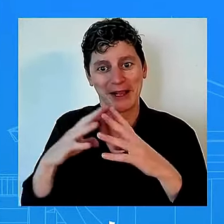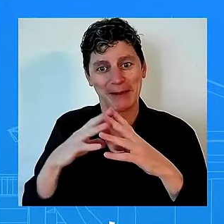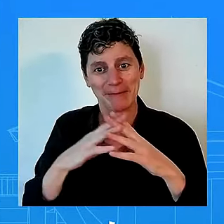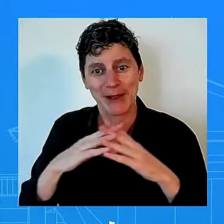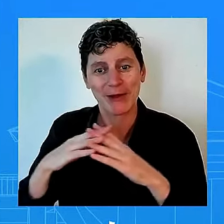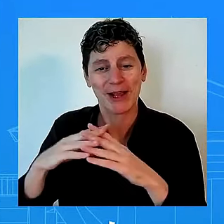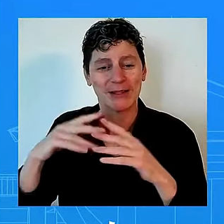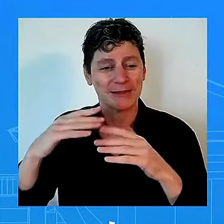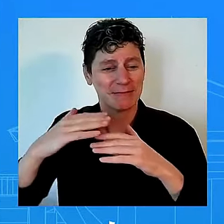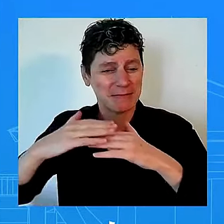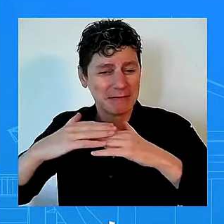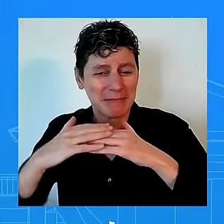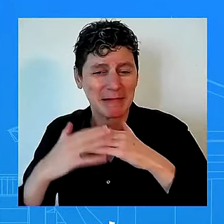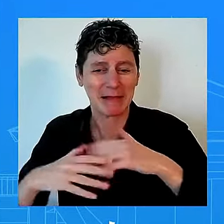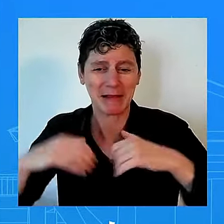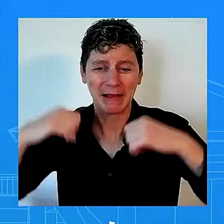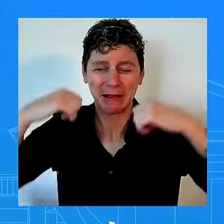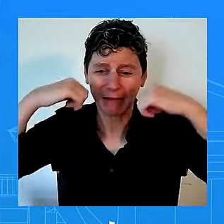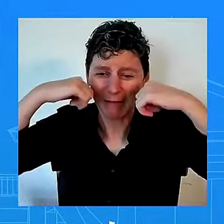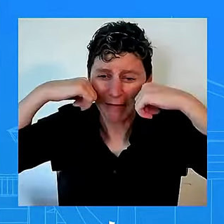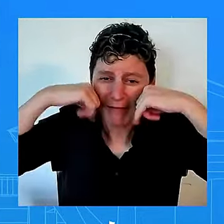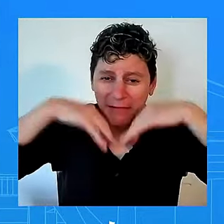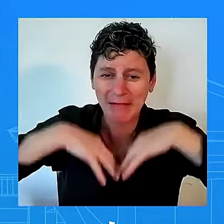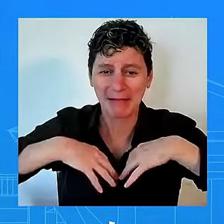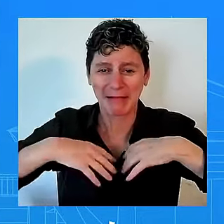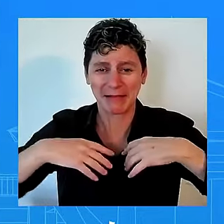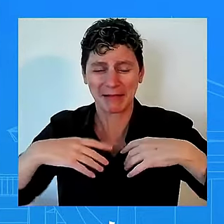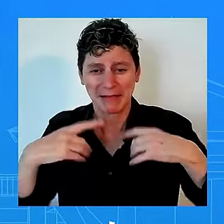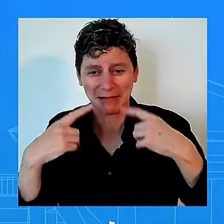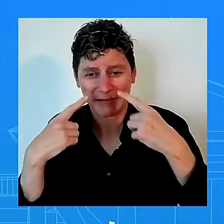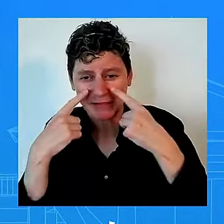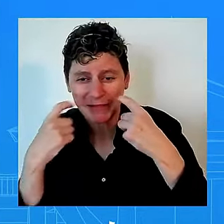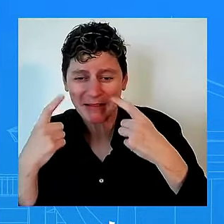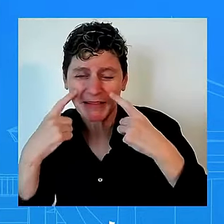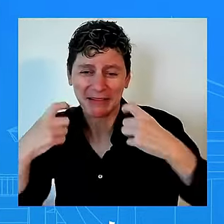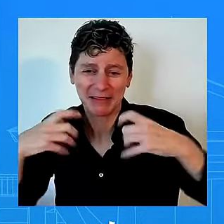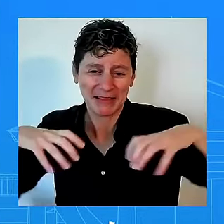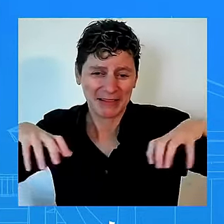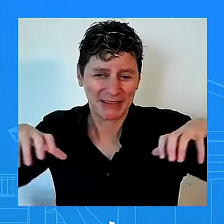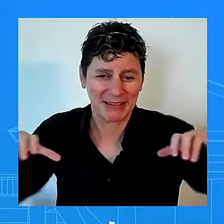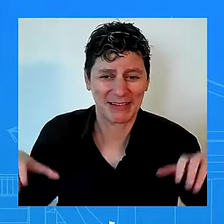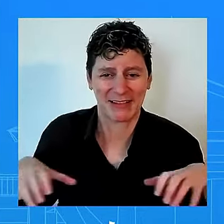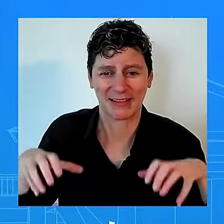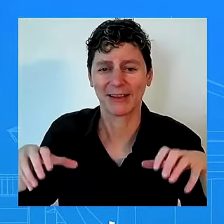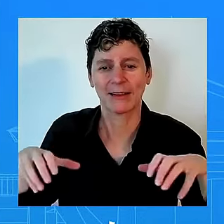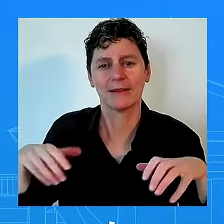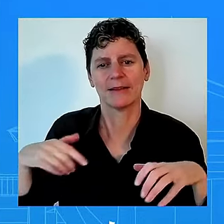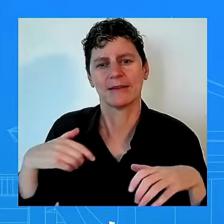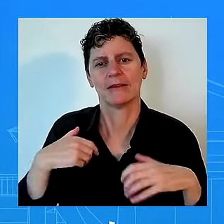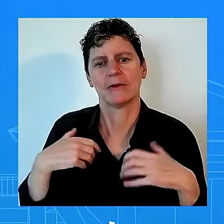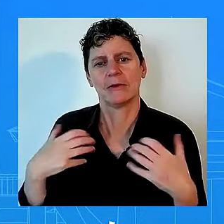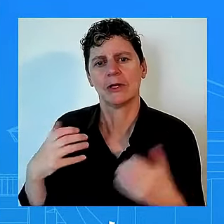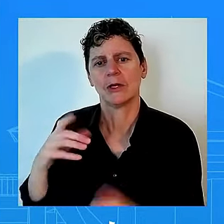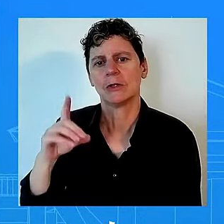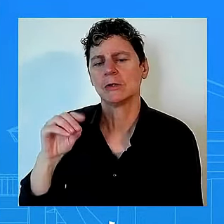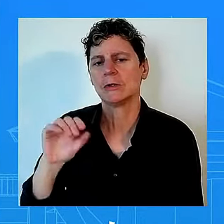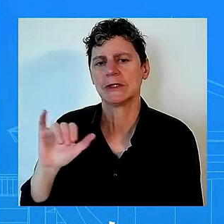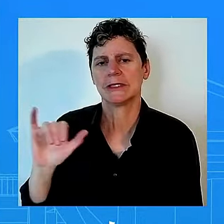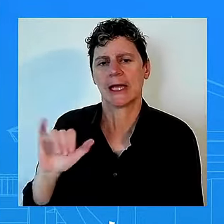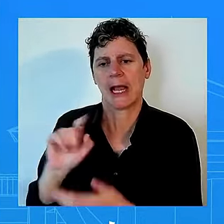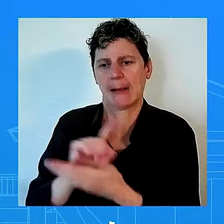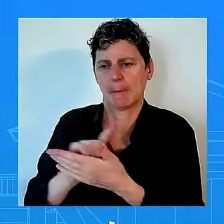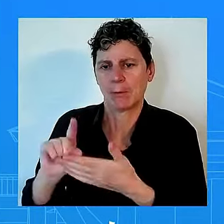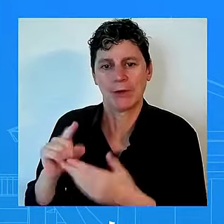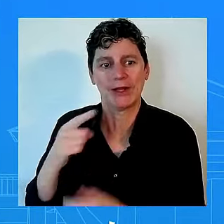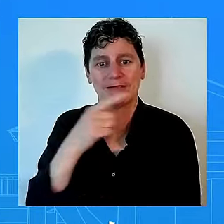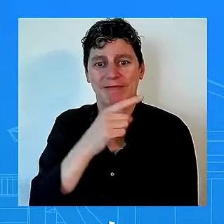of the congressional black caucus week it was a really special event i think you felt that out there if you participated and so